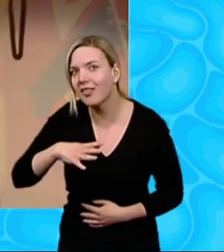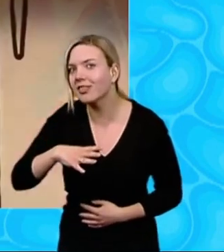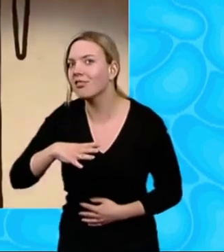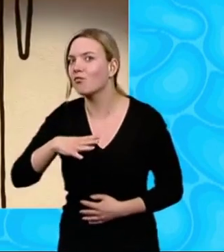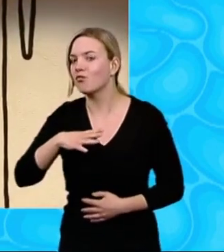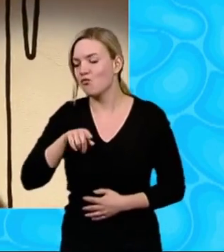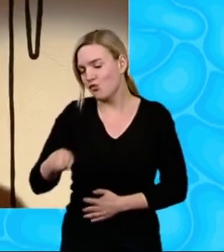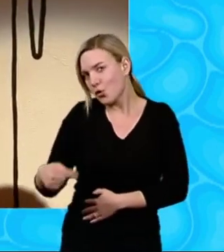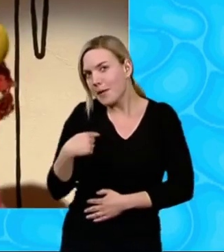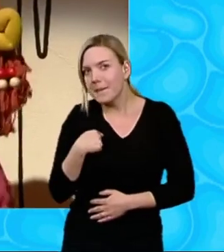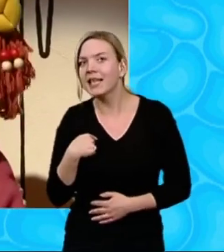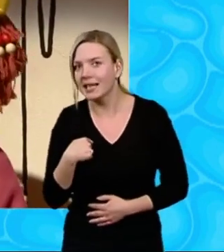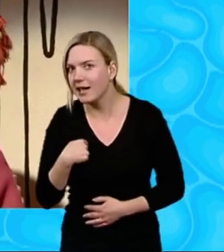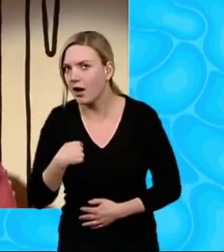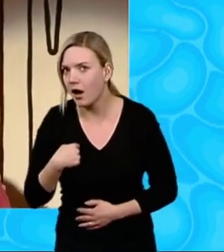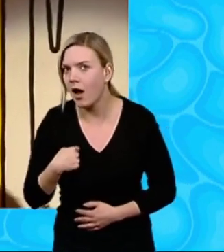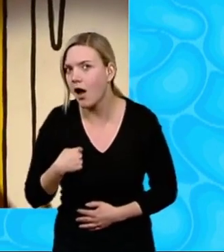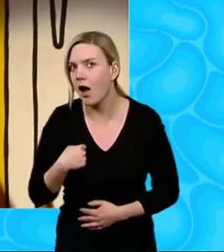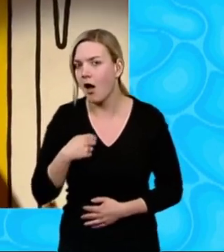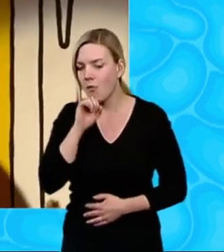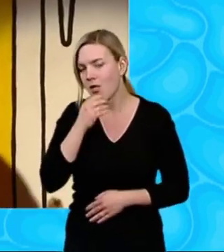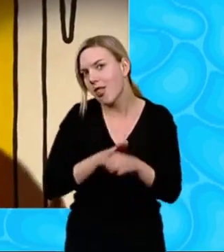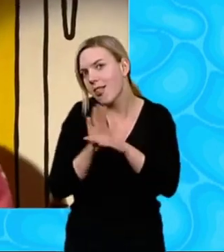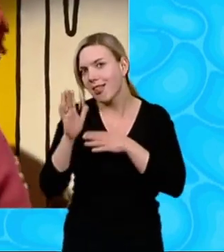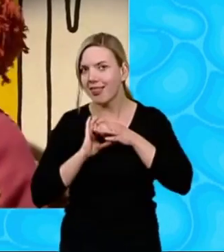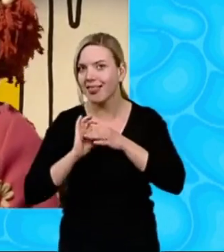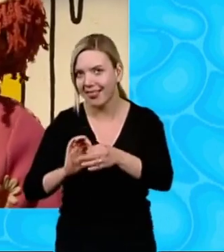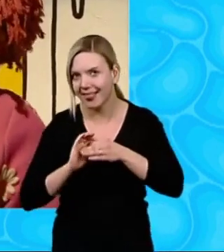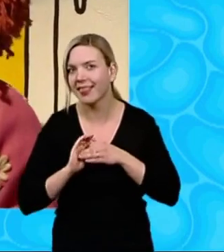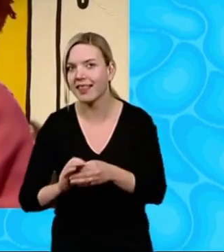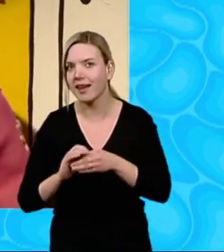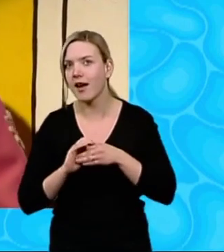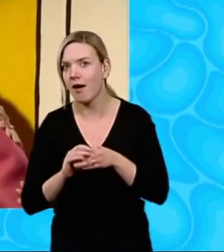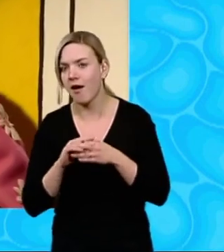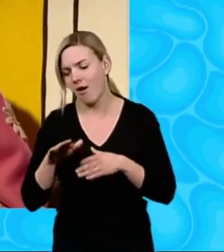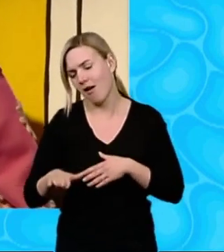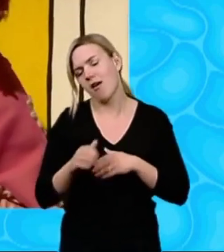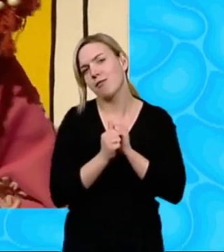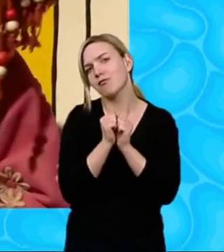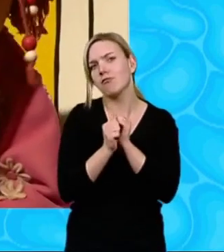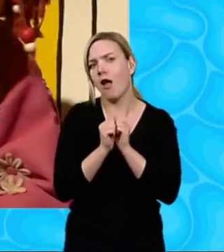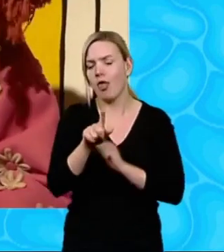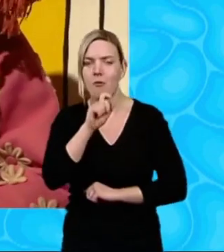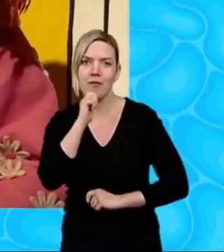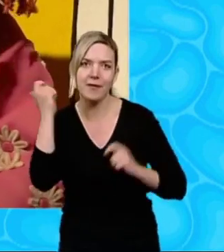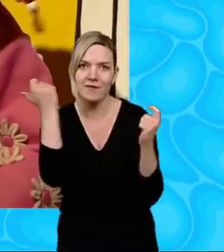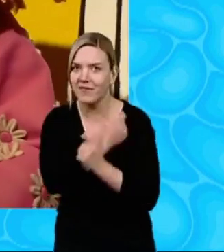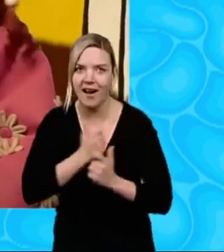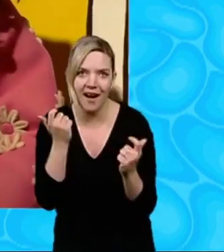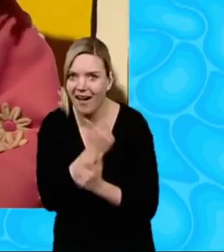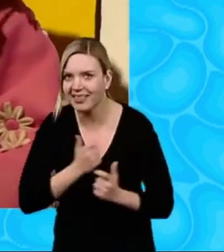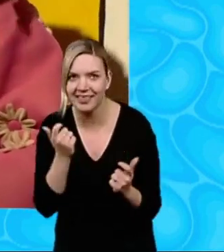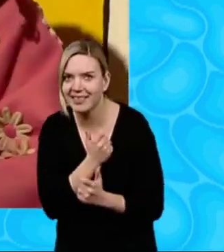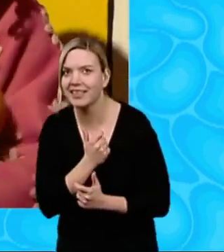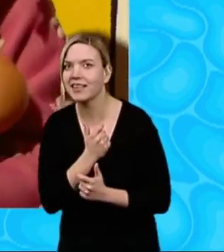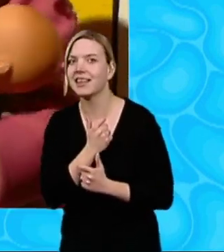Just you and me That's how it's gonna be Little brother, you'll be such fun